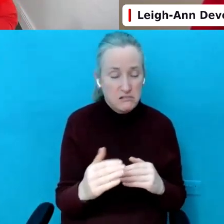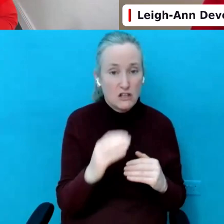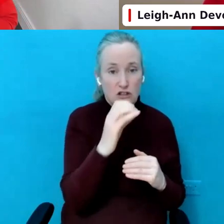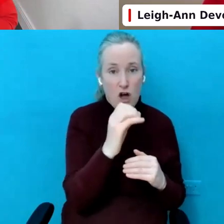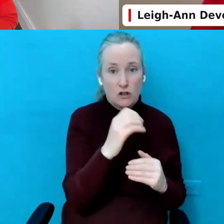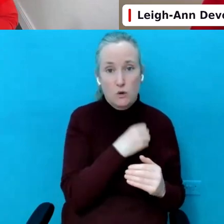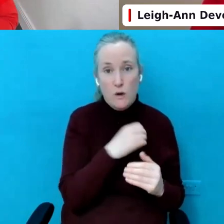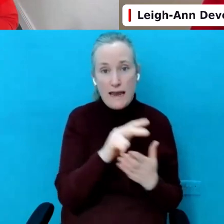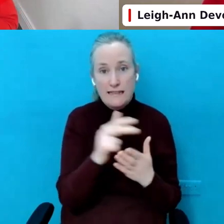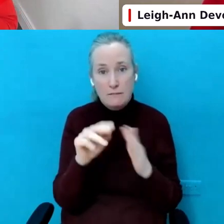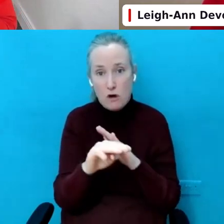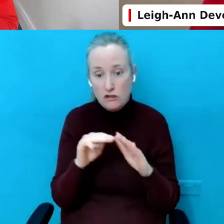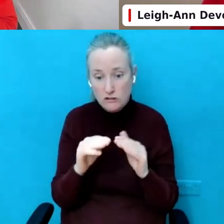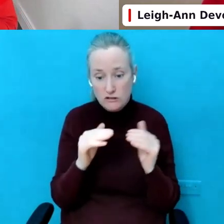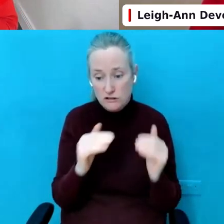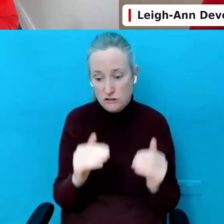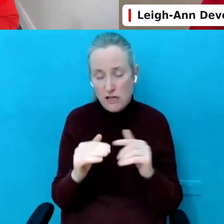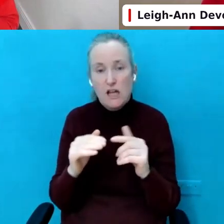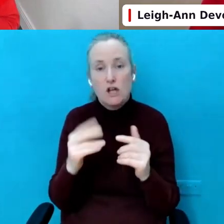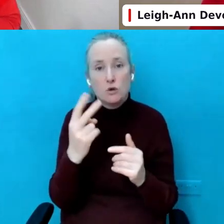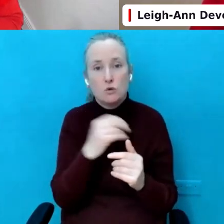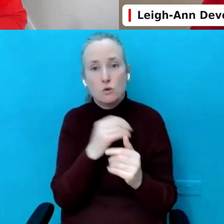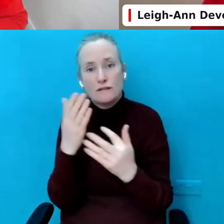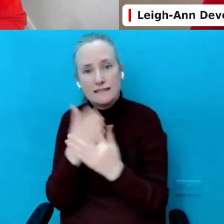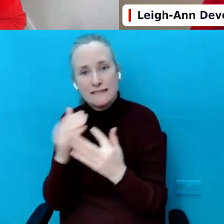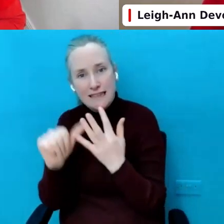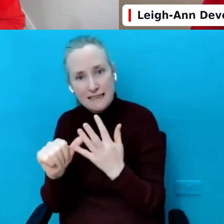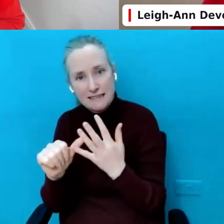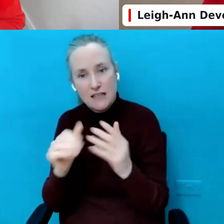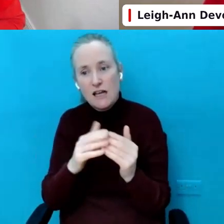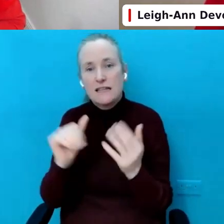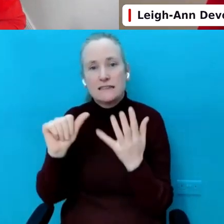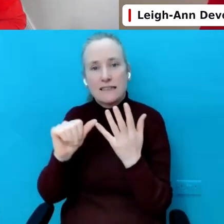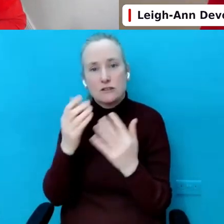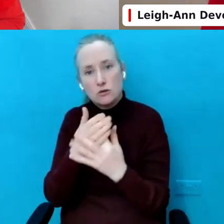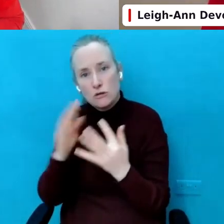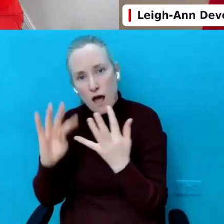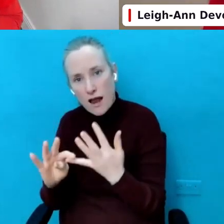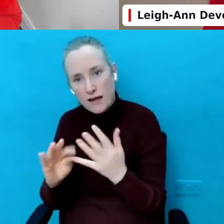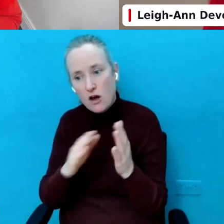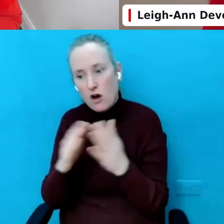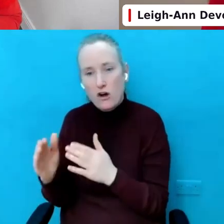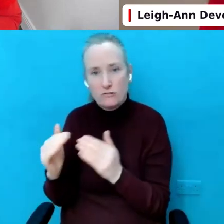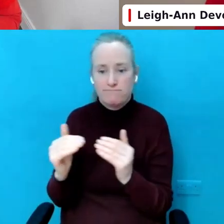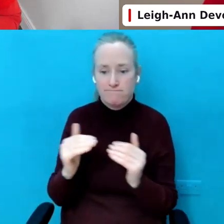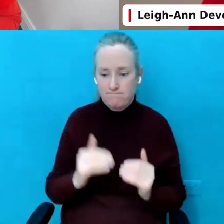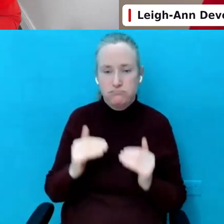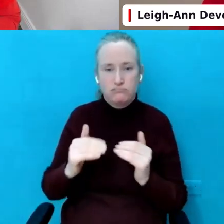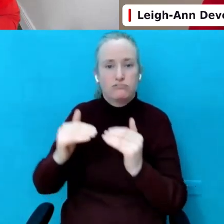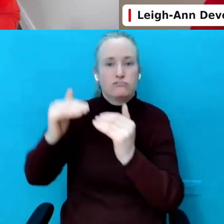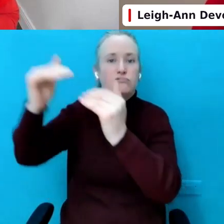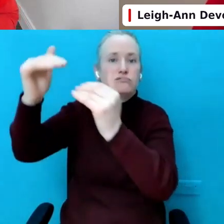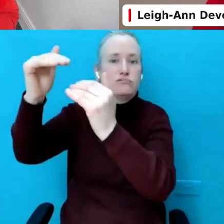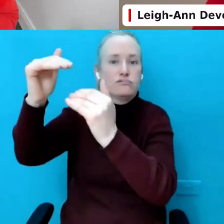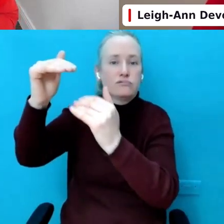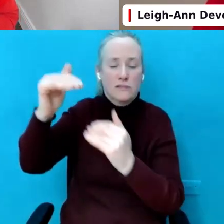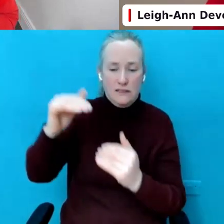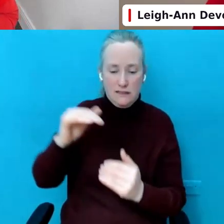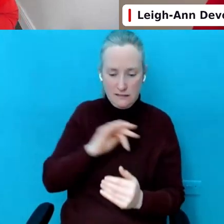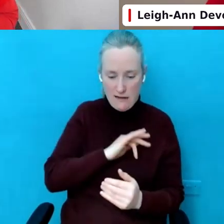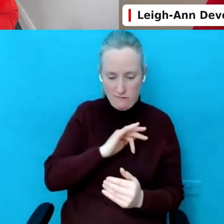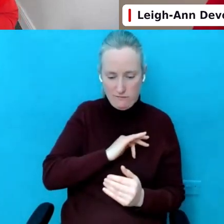and six or six to nine or a teen, a tween or a teen, they're developing themselves